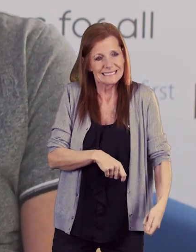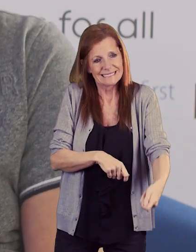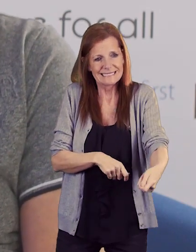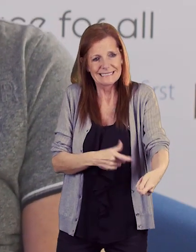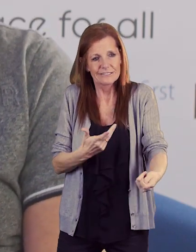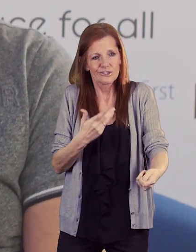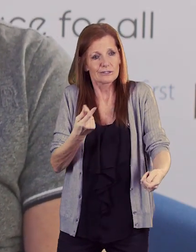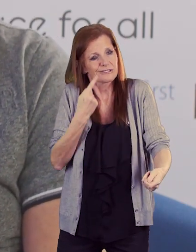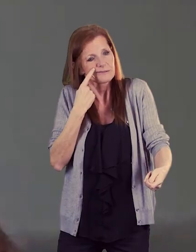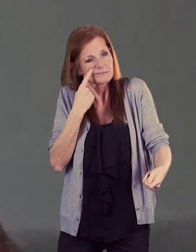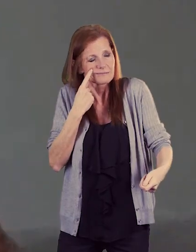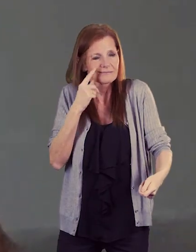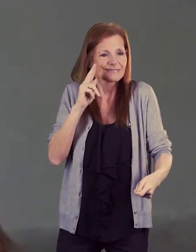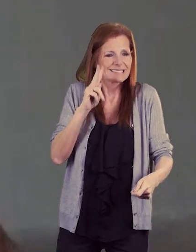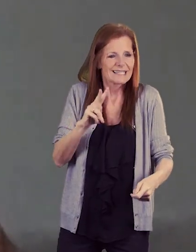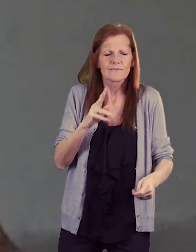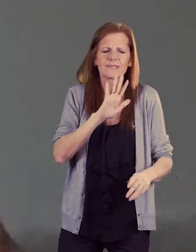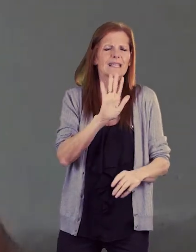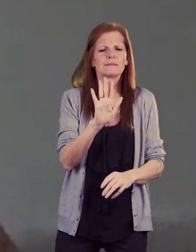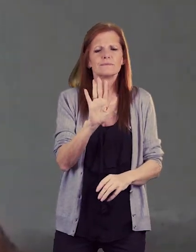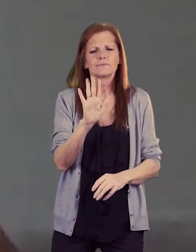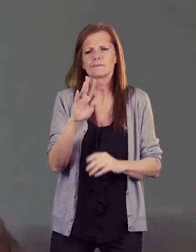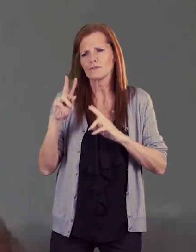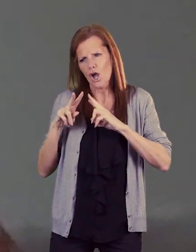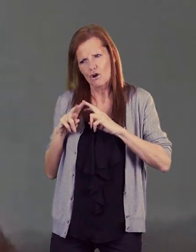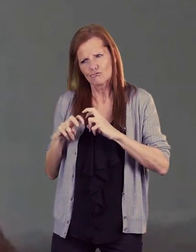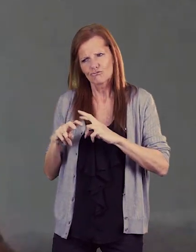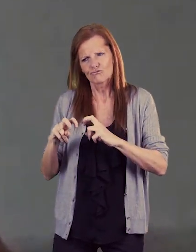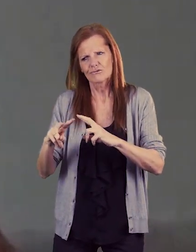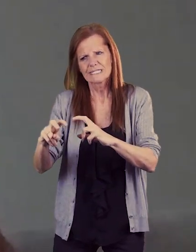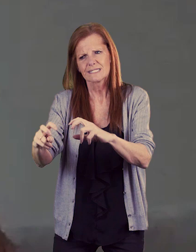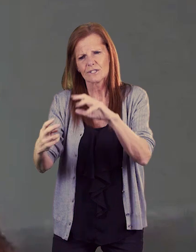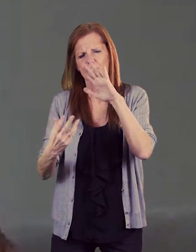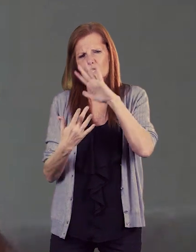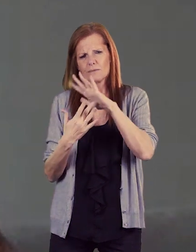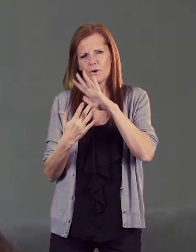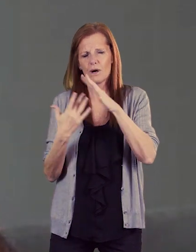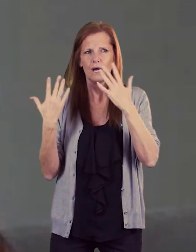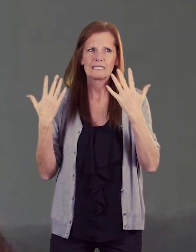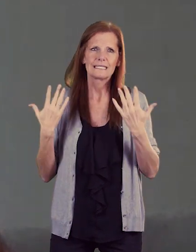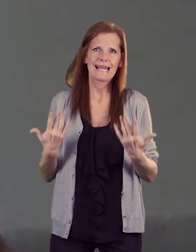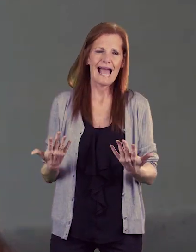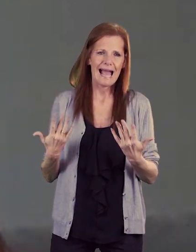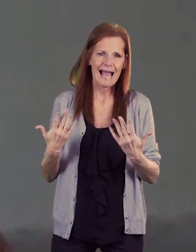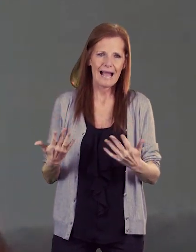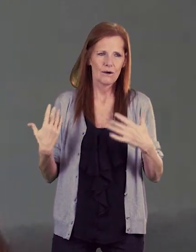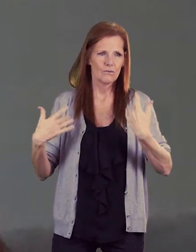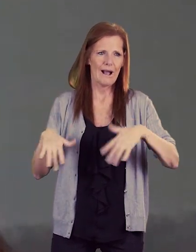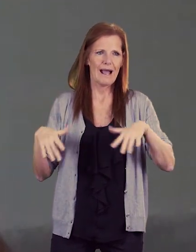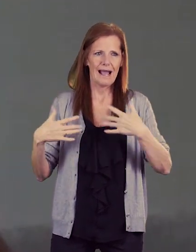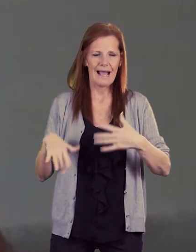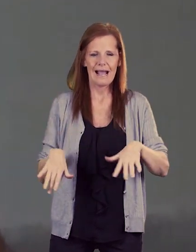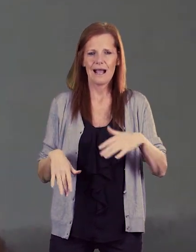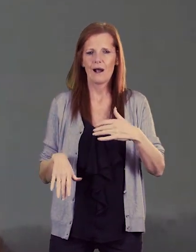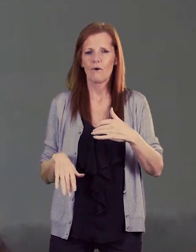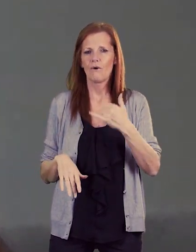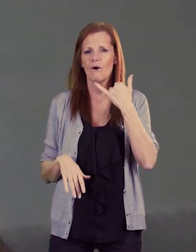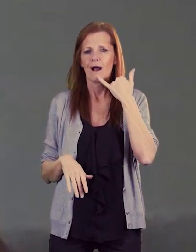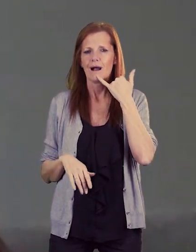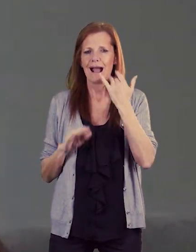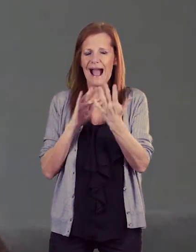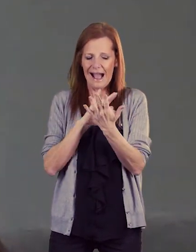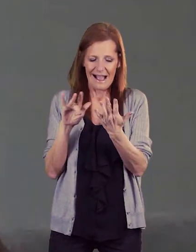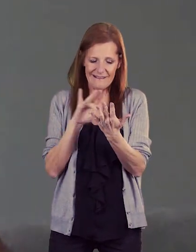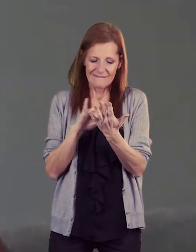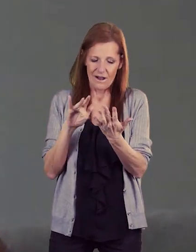you know go for it research is always good I mean and the advantage now with things like iPhones with blind people